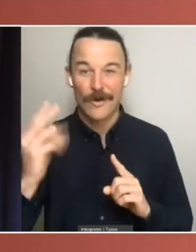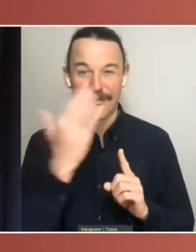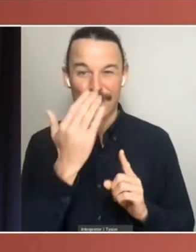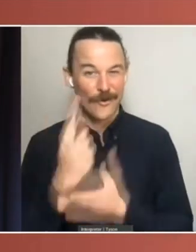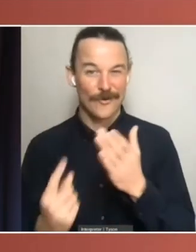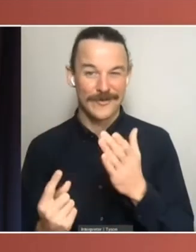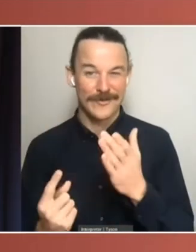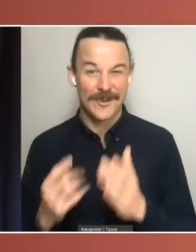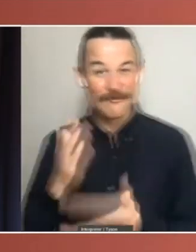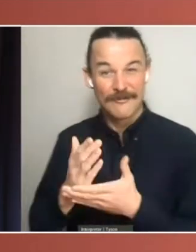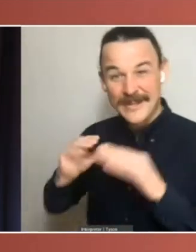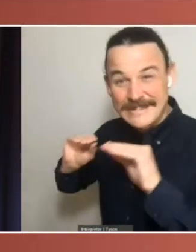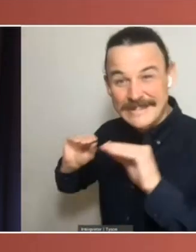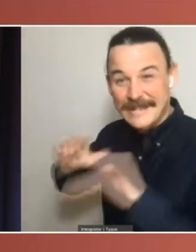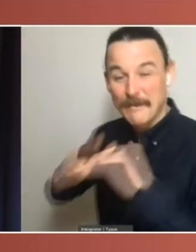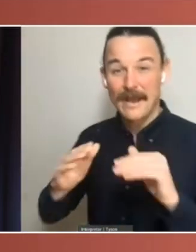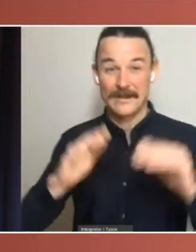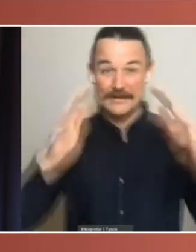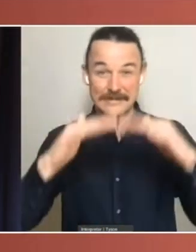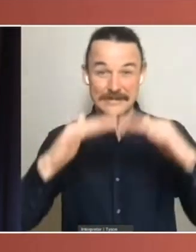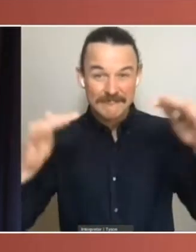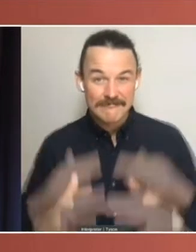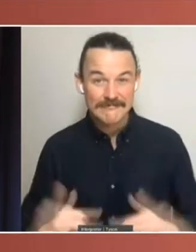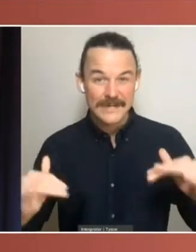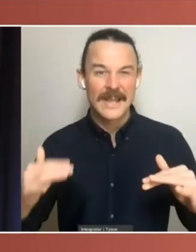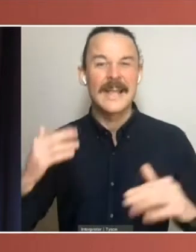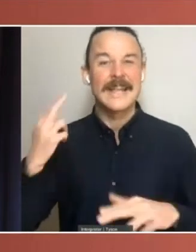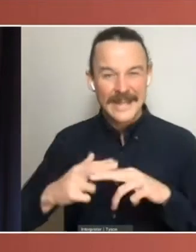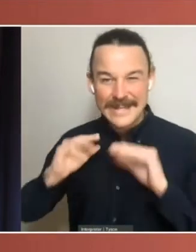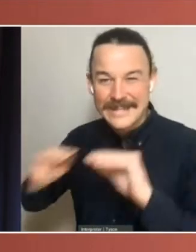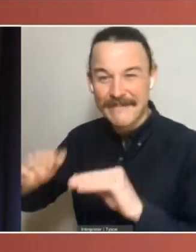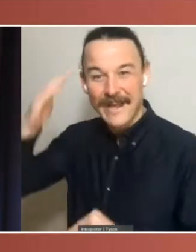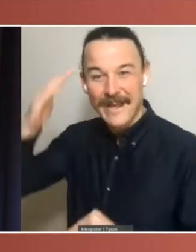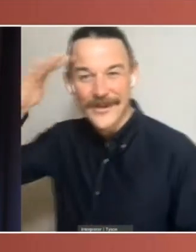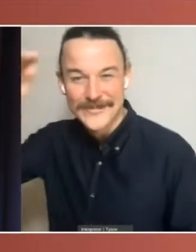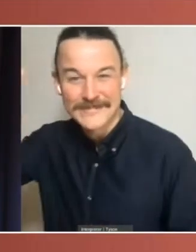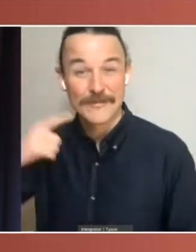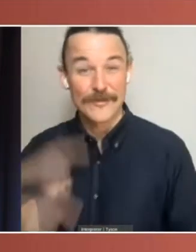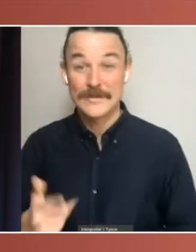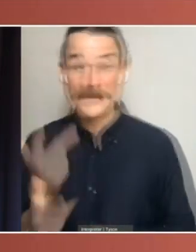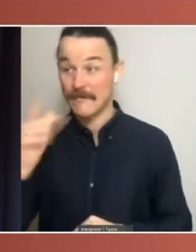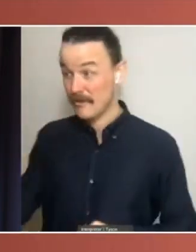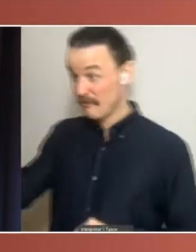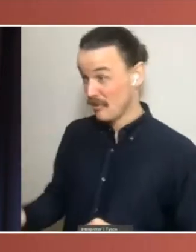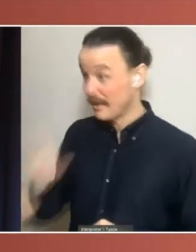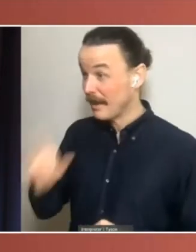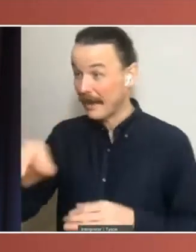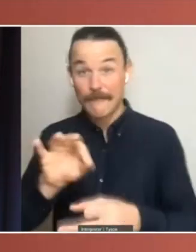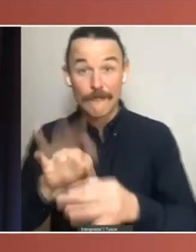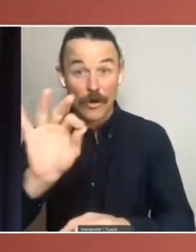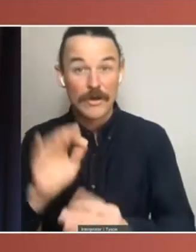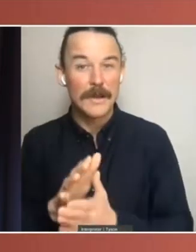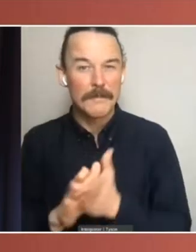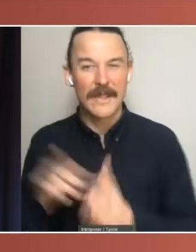needed, not just as a refresher, but also because it is when someone gets the right to vote that information on how our